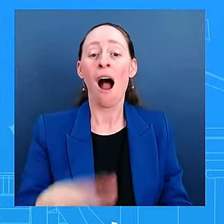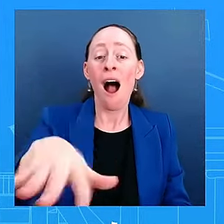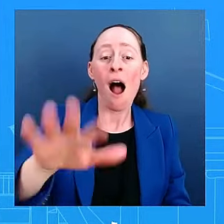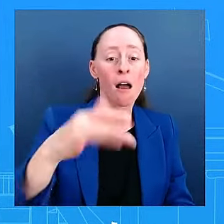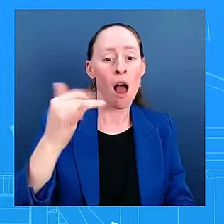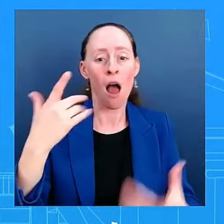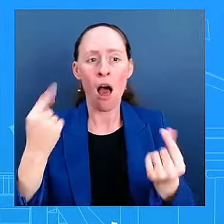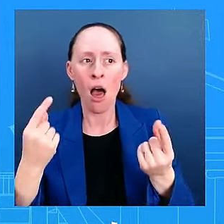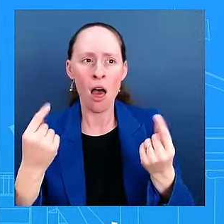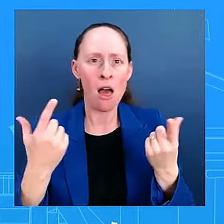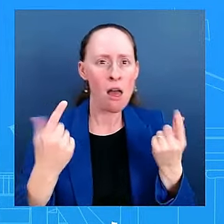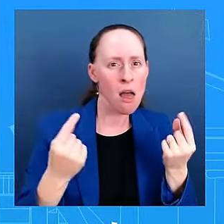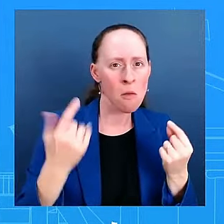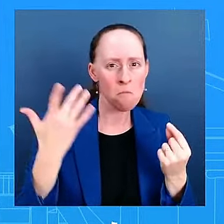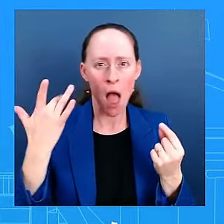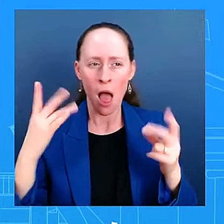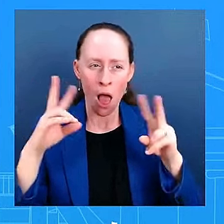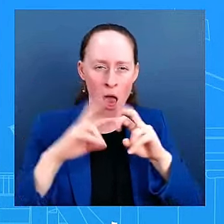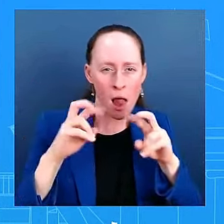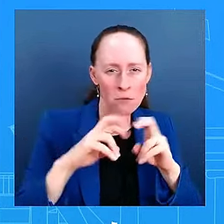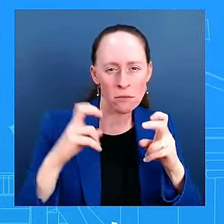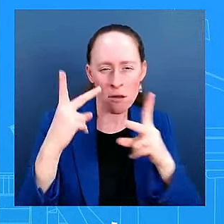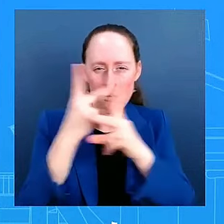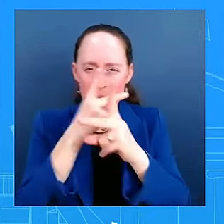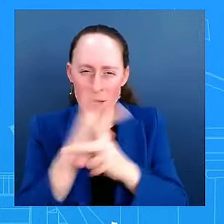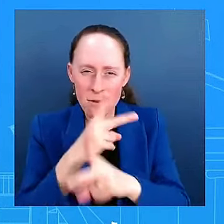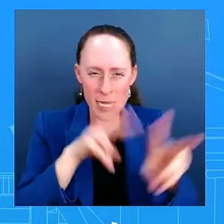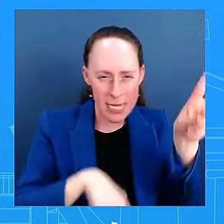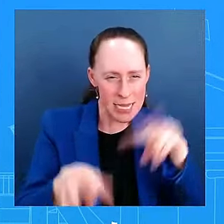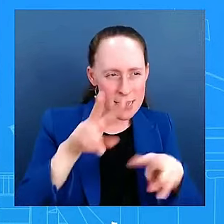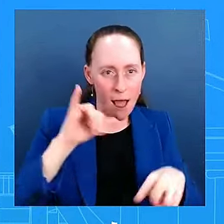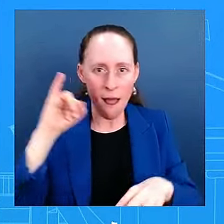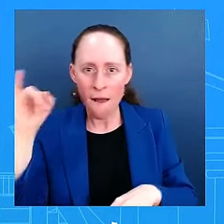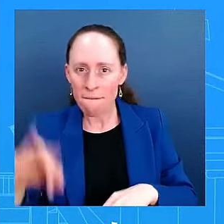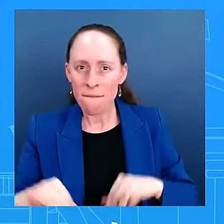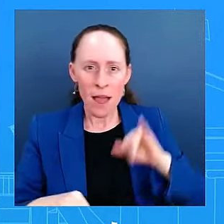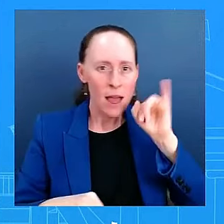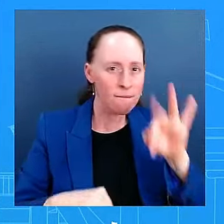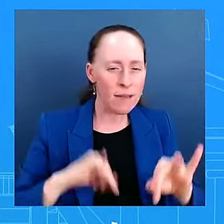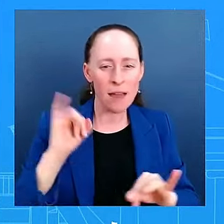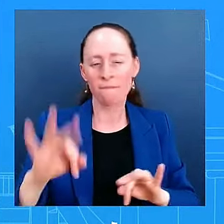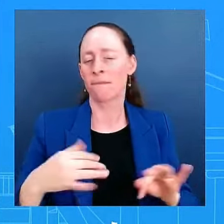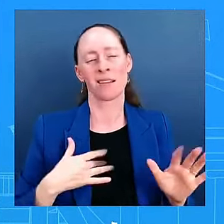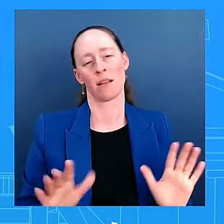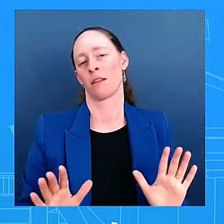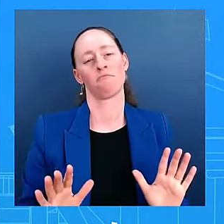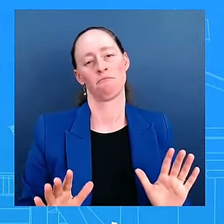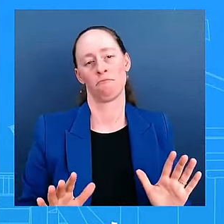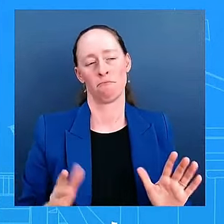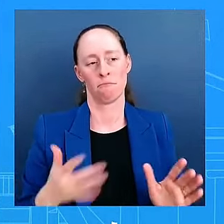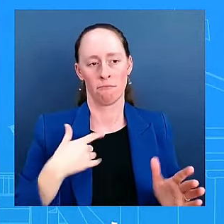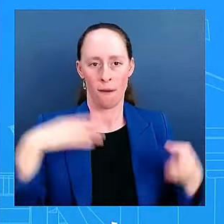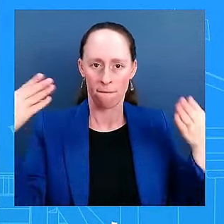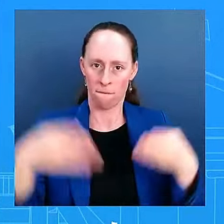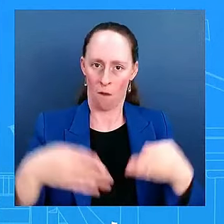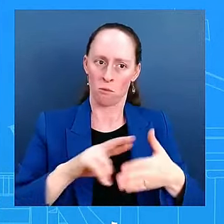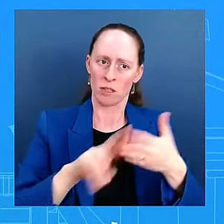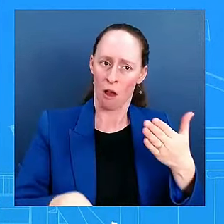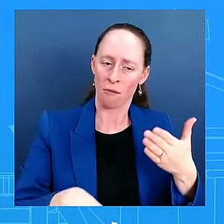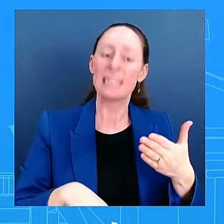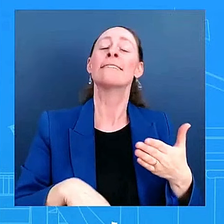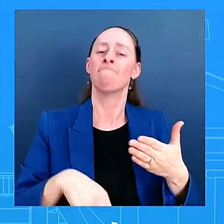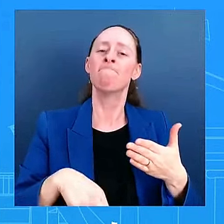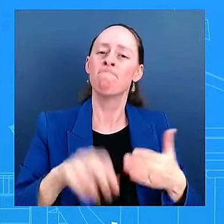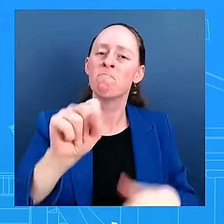But what we know is the results. And so are we disappointed? Of course. Of course. But